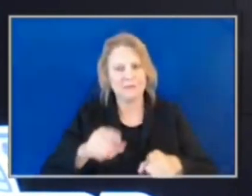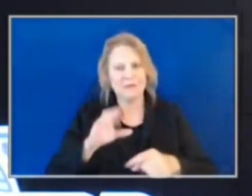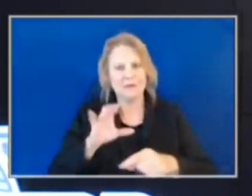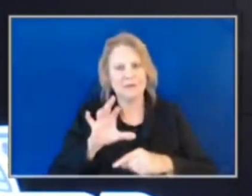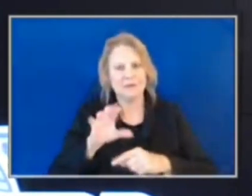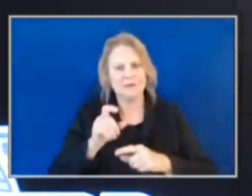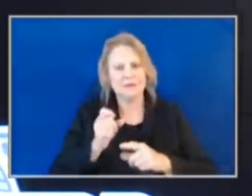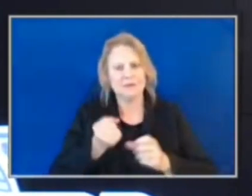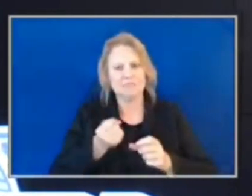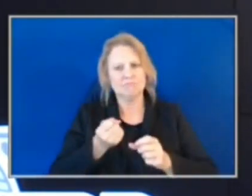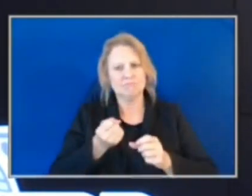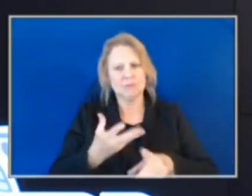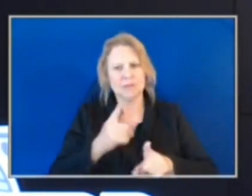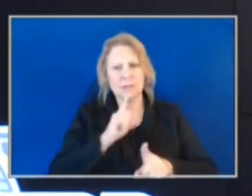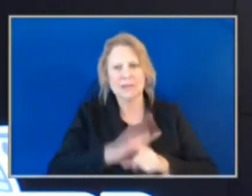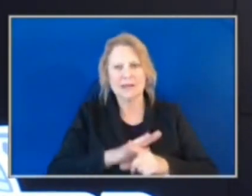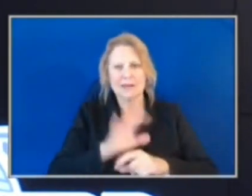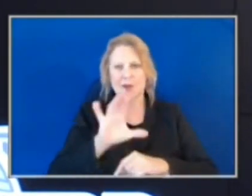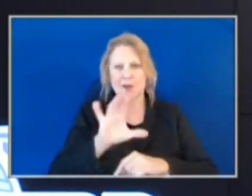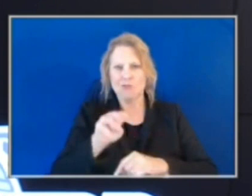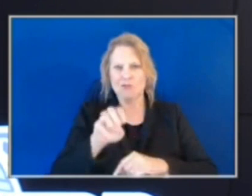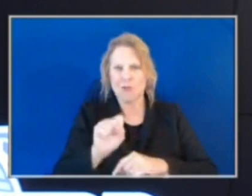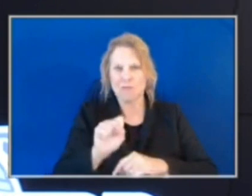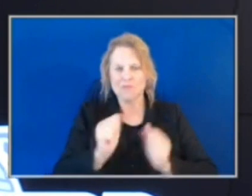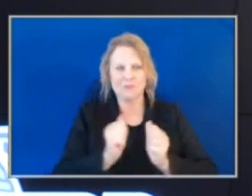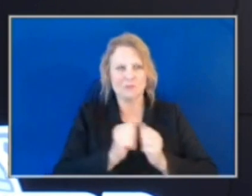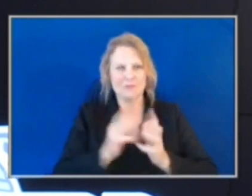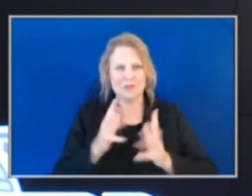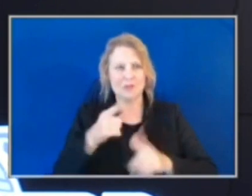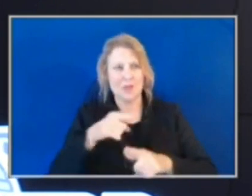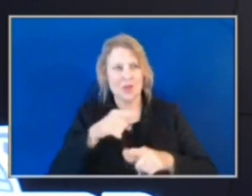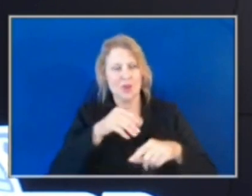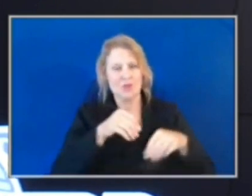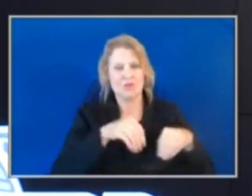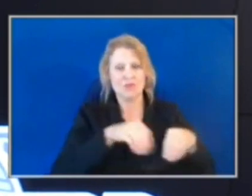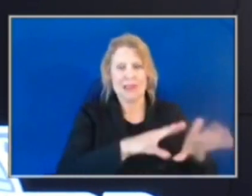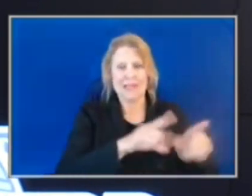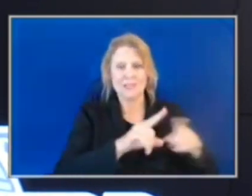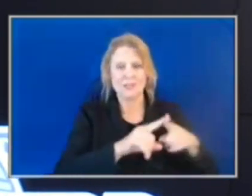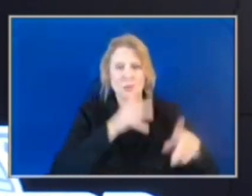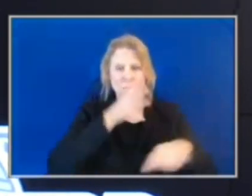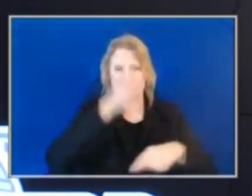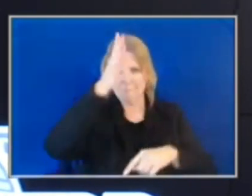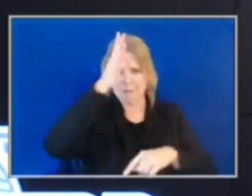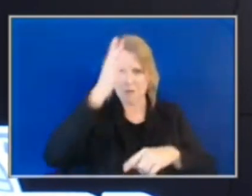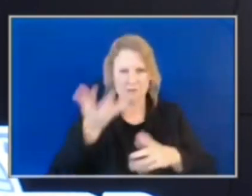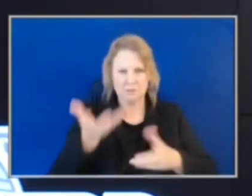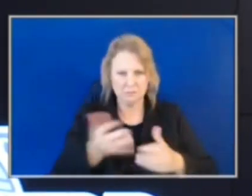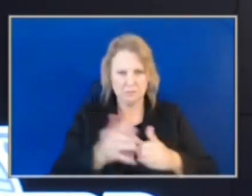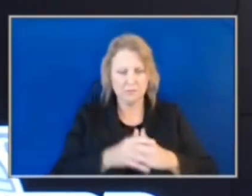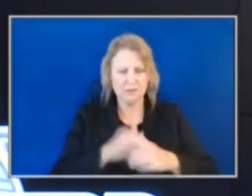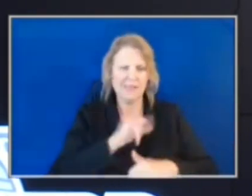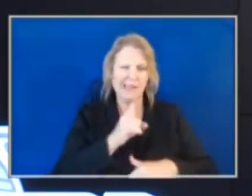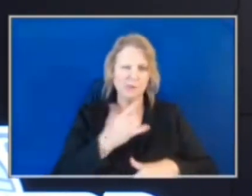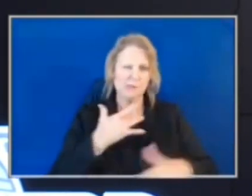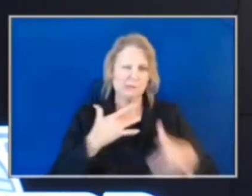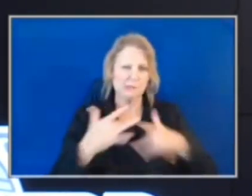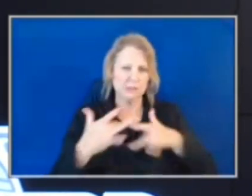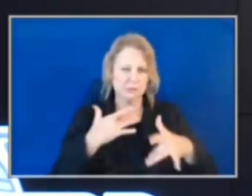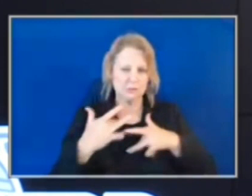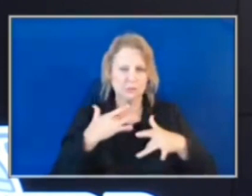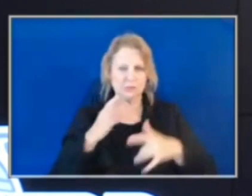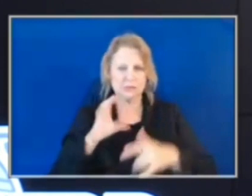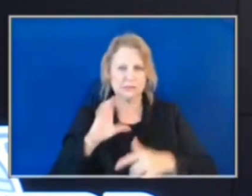arrest and release to parents as an effective deterrent to crime. This issue is one of the CMPD's biggest concerns